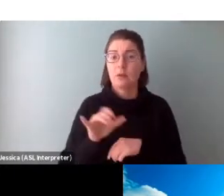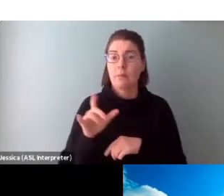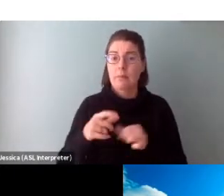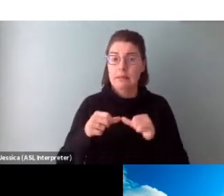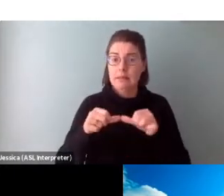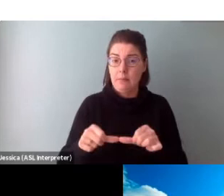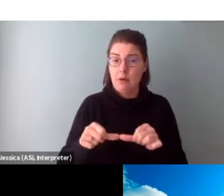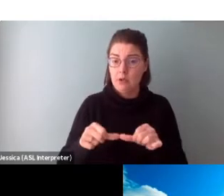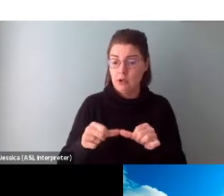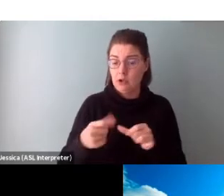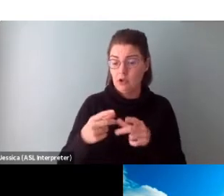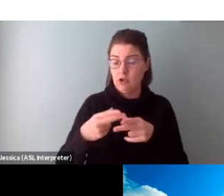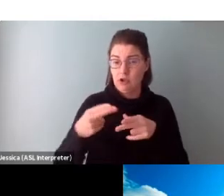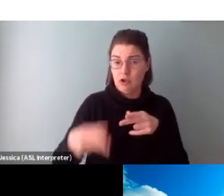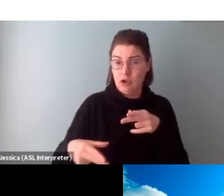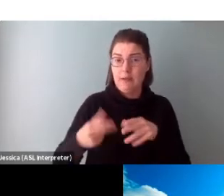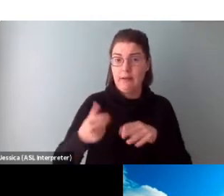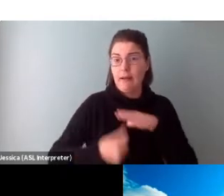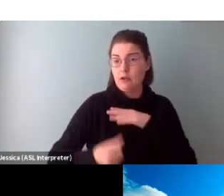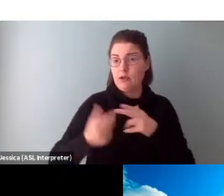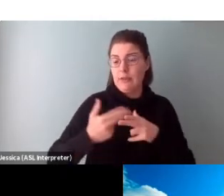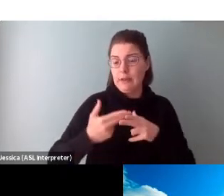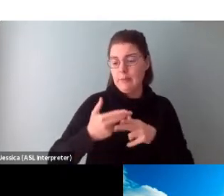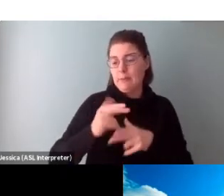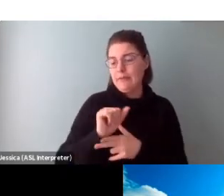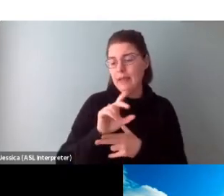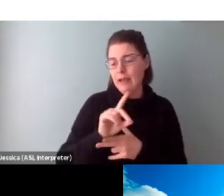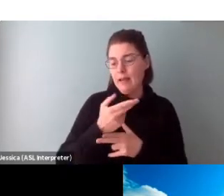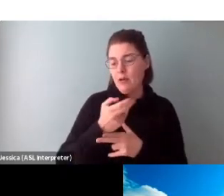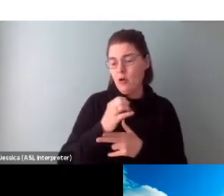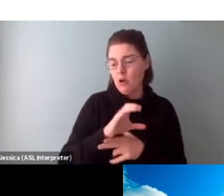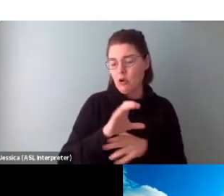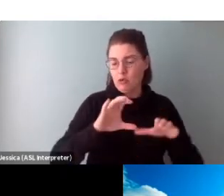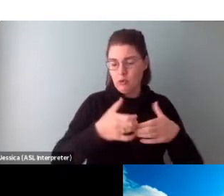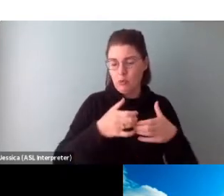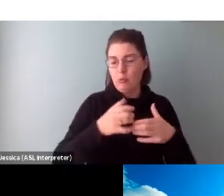a grant check in the name of the ad hoc group or collective.